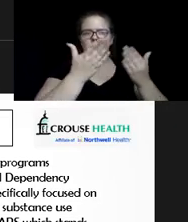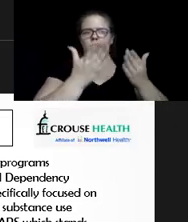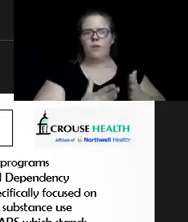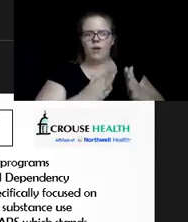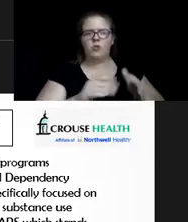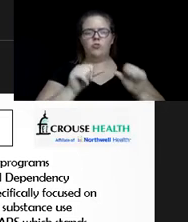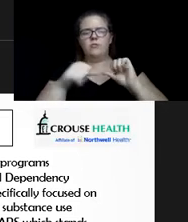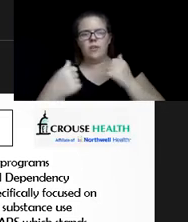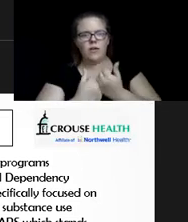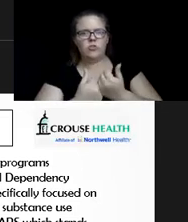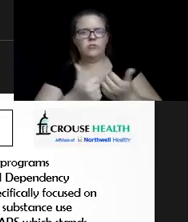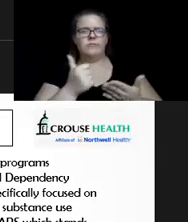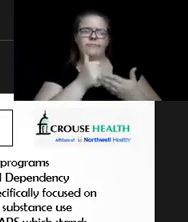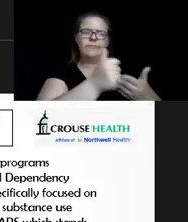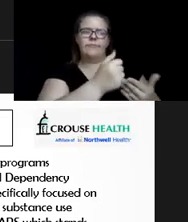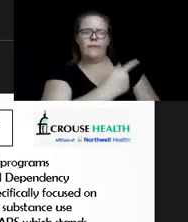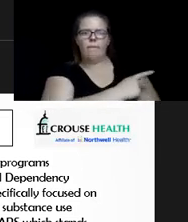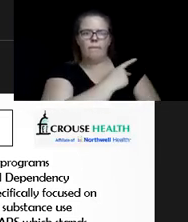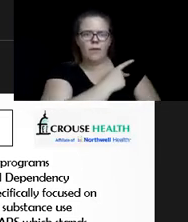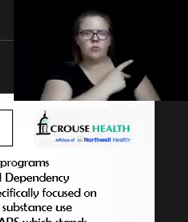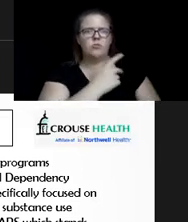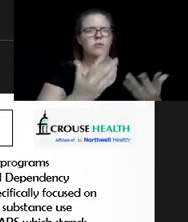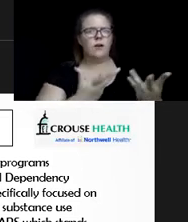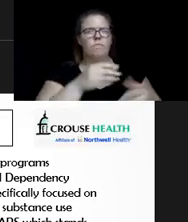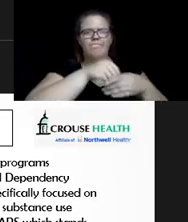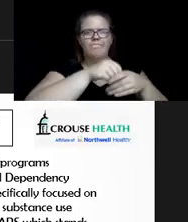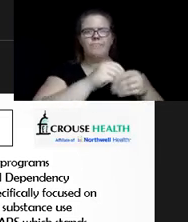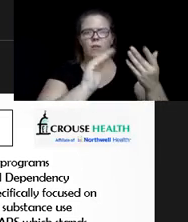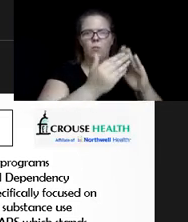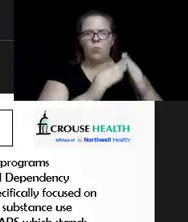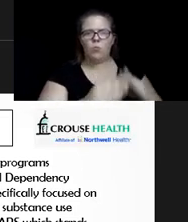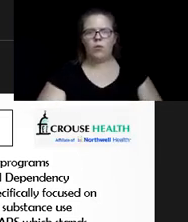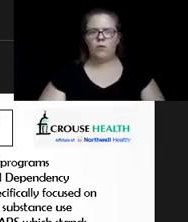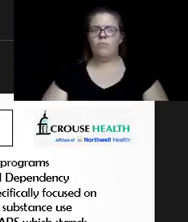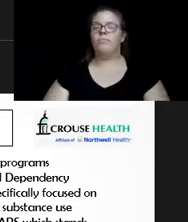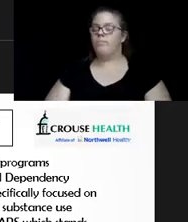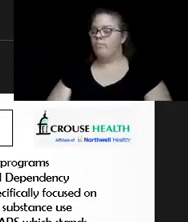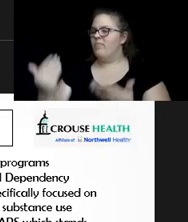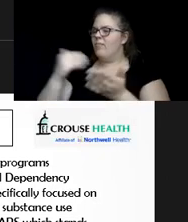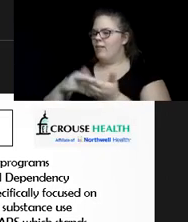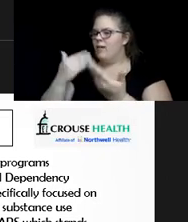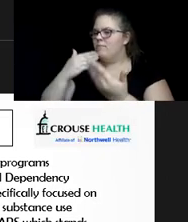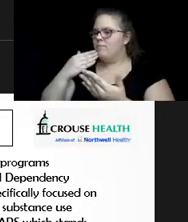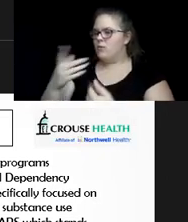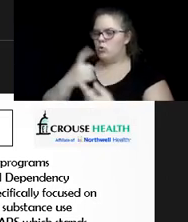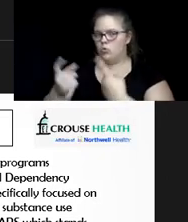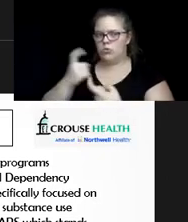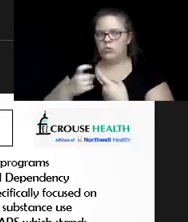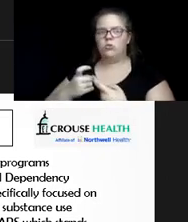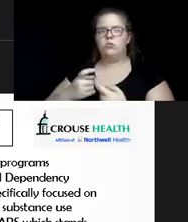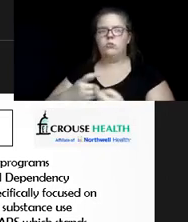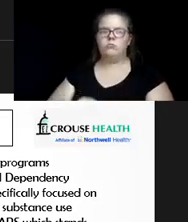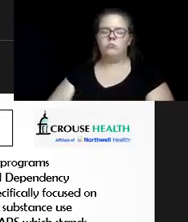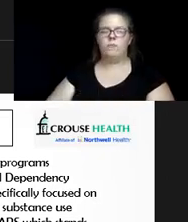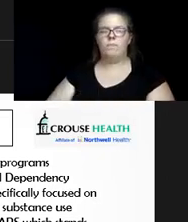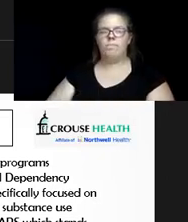to help these patients in the community? Yeah. Thanks for that question. And I completely agree with you